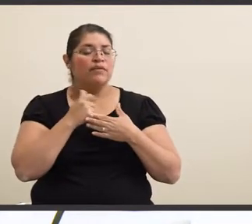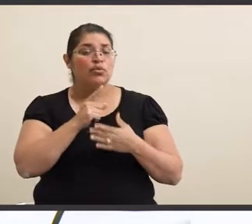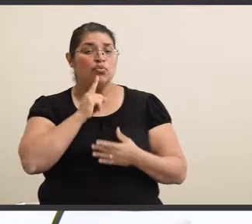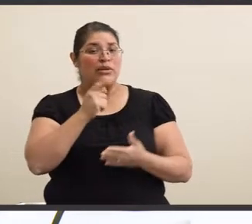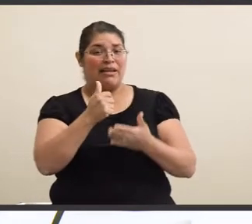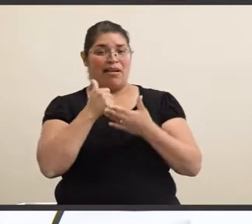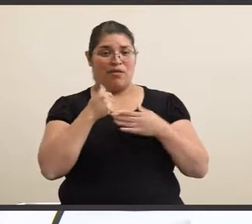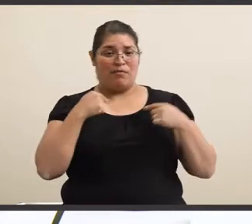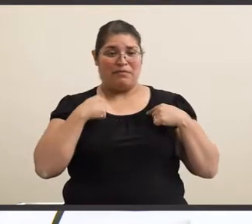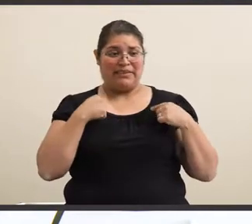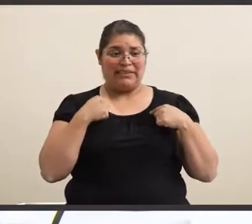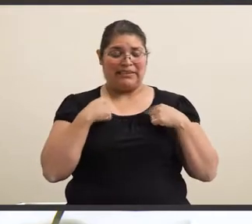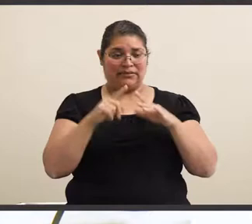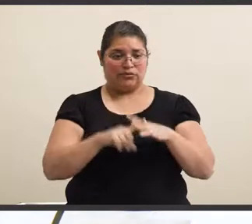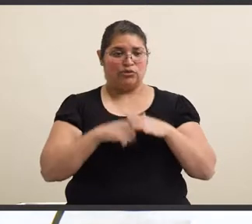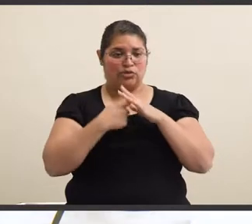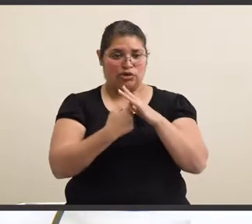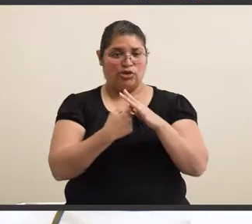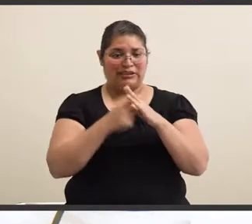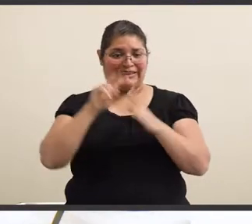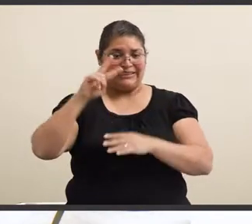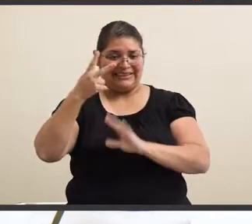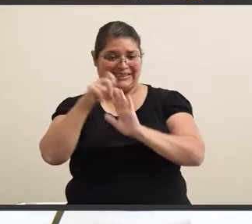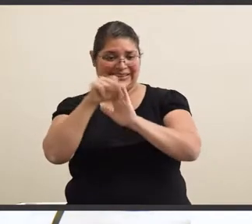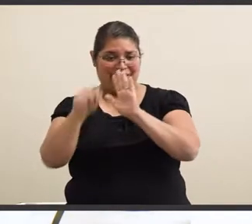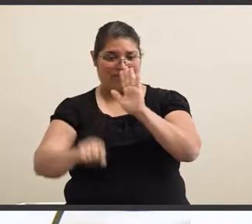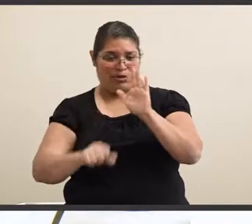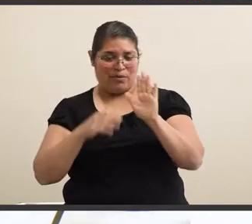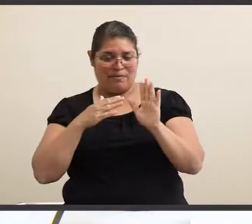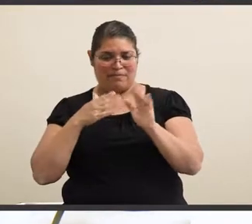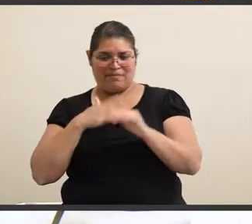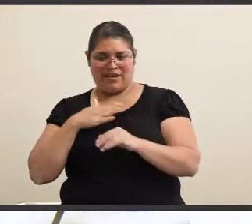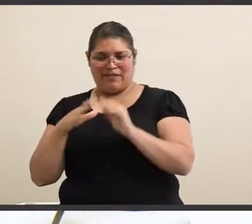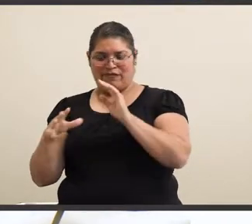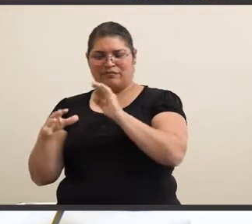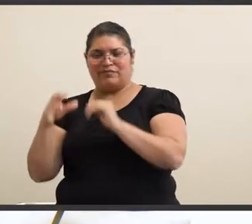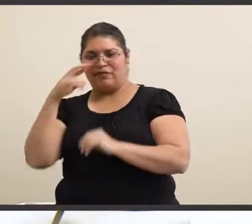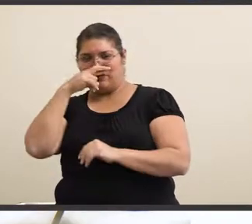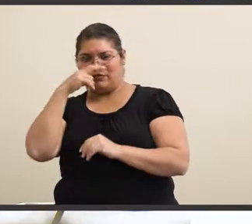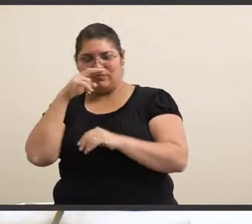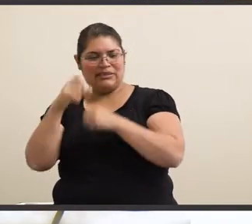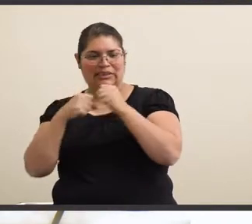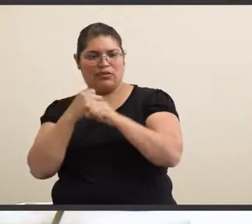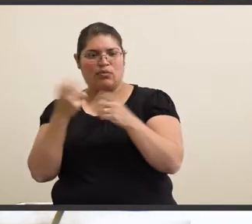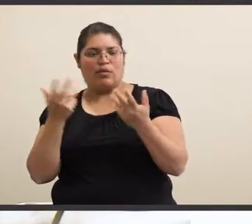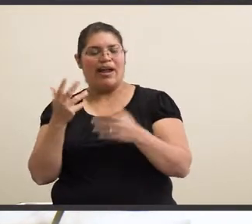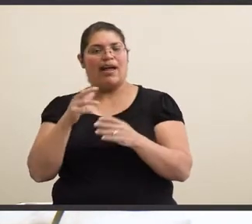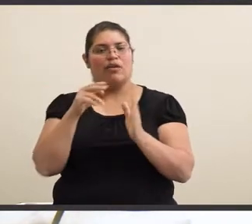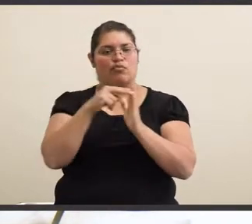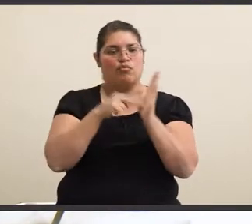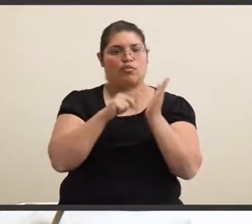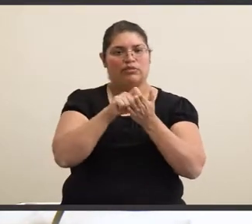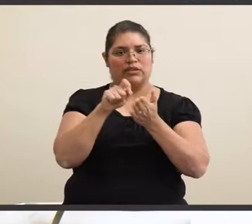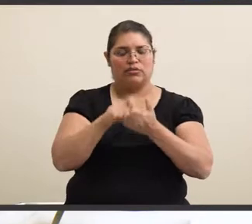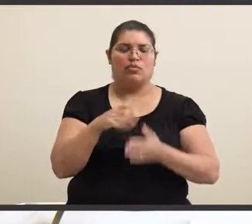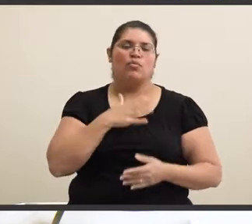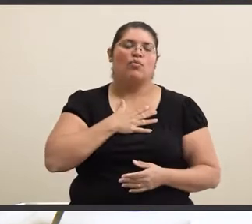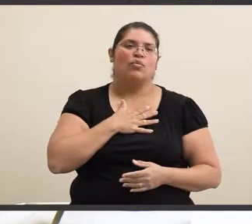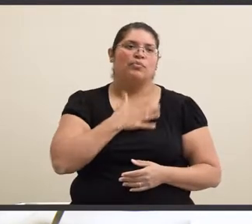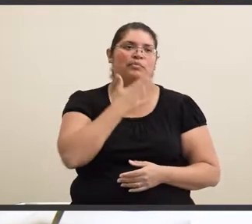really helped me when I started the second semester of my freshman year was the note taker. That was like the best because